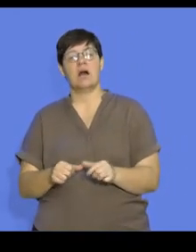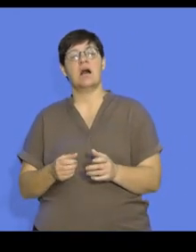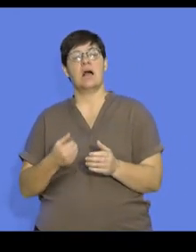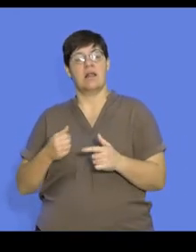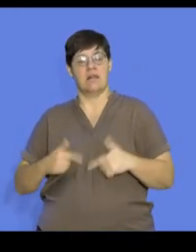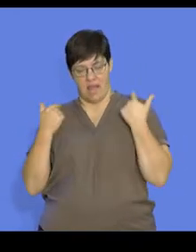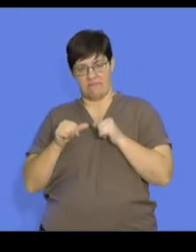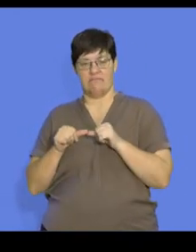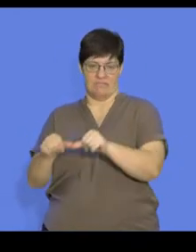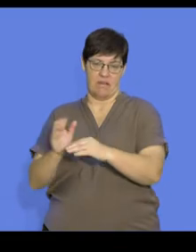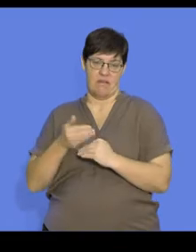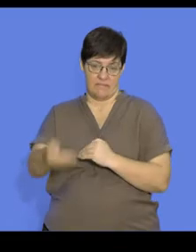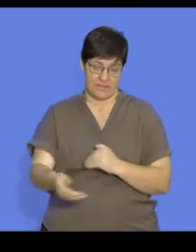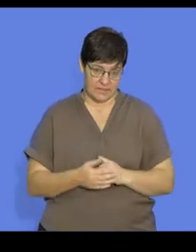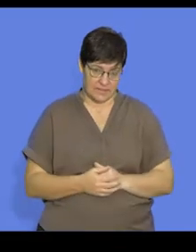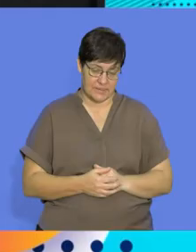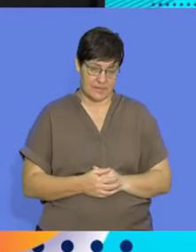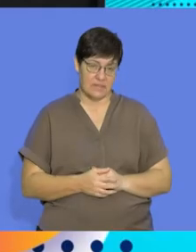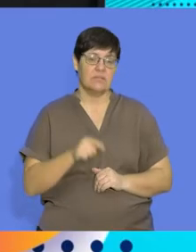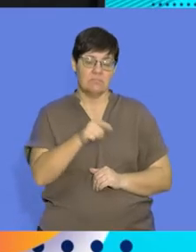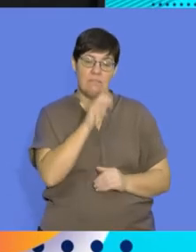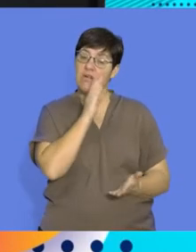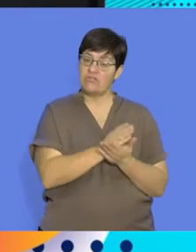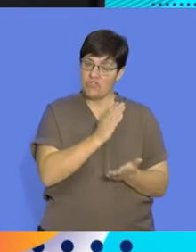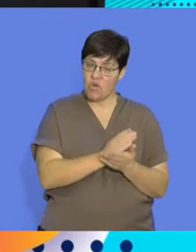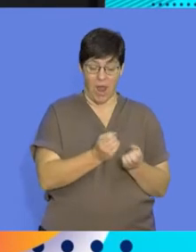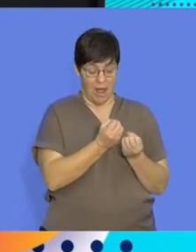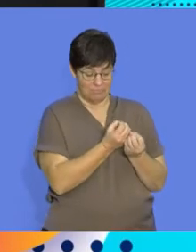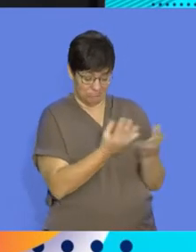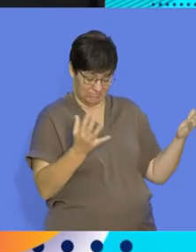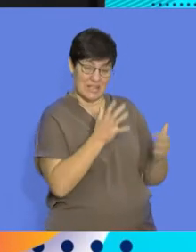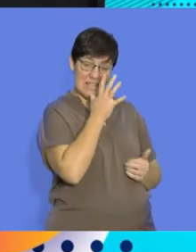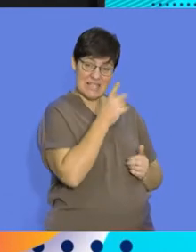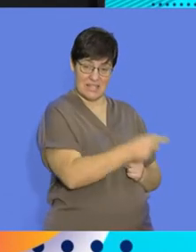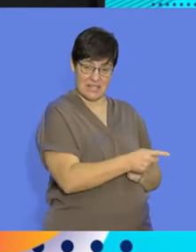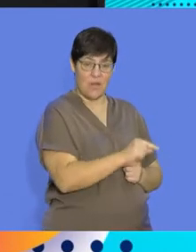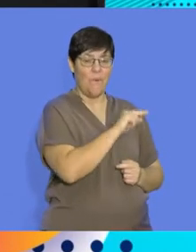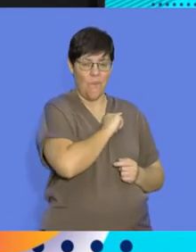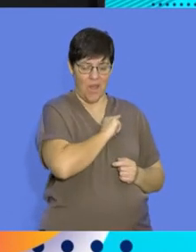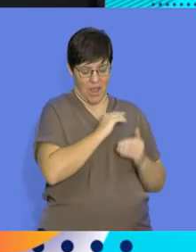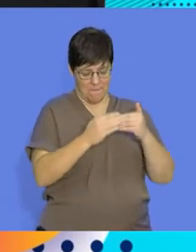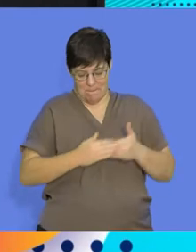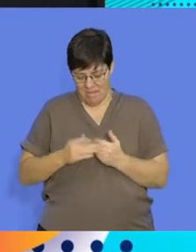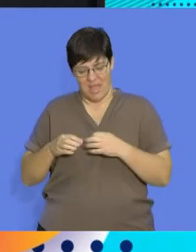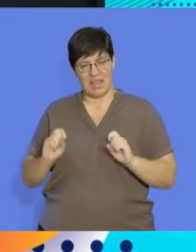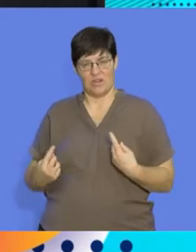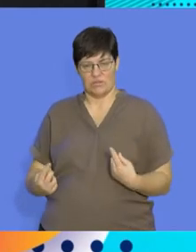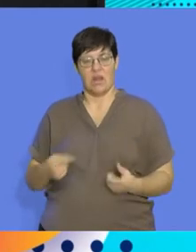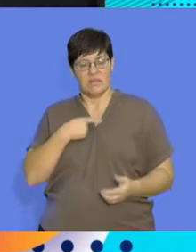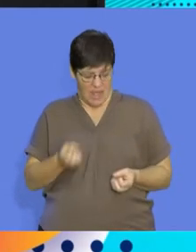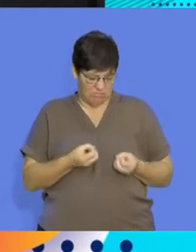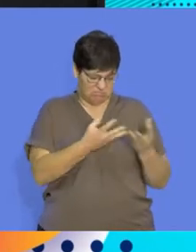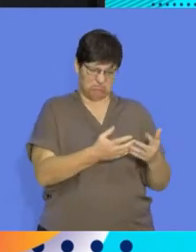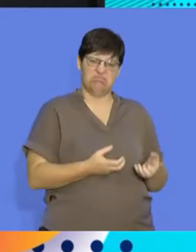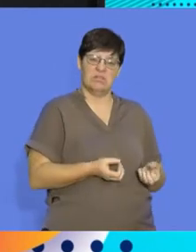And this essentially ensures that the species survives. So to compensate for a lack of parental care,